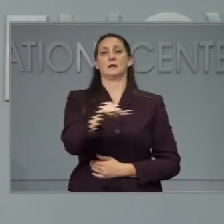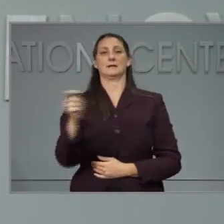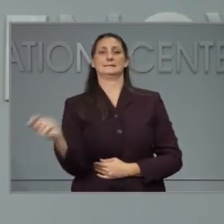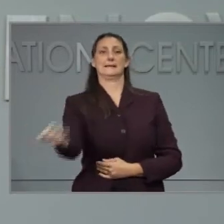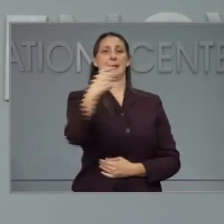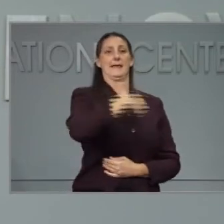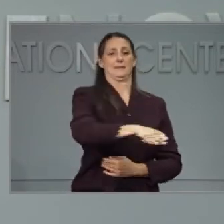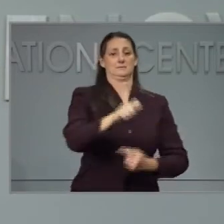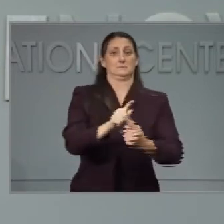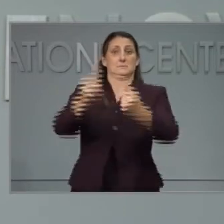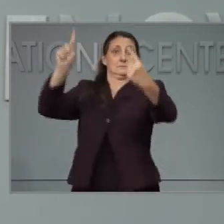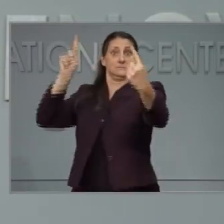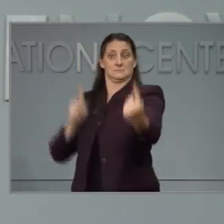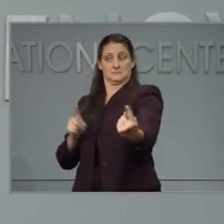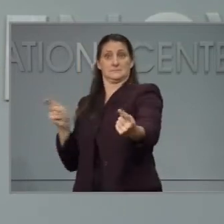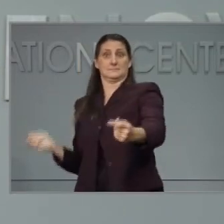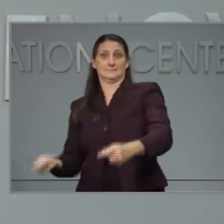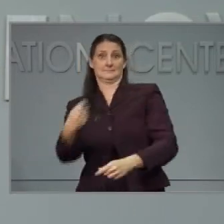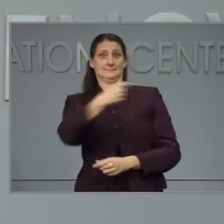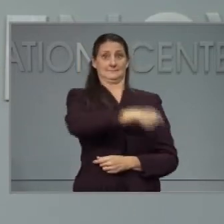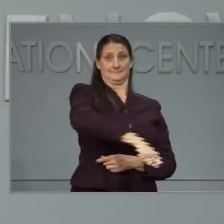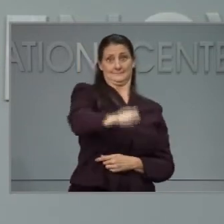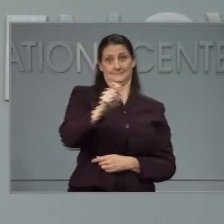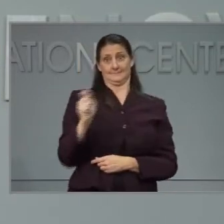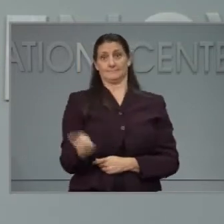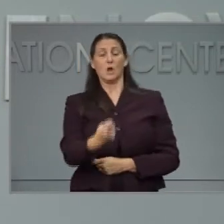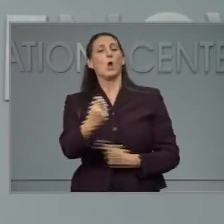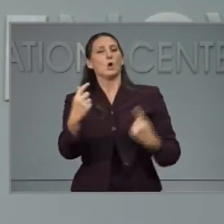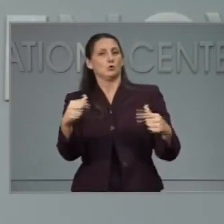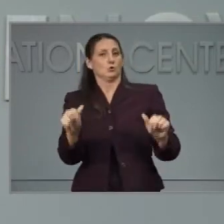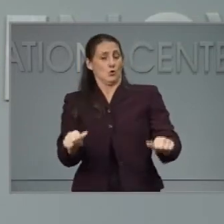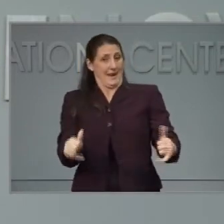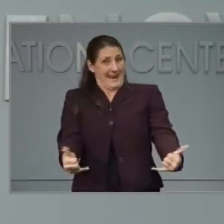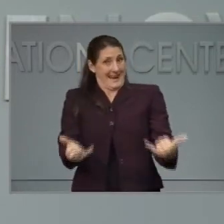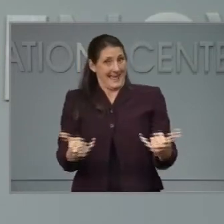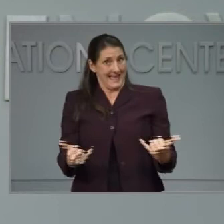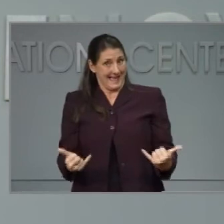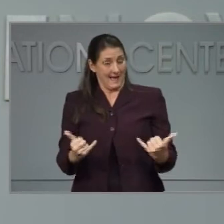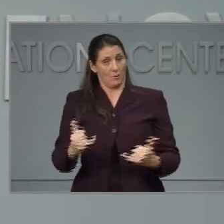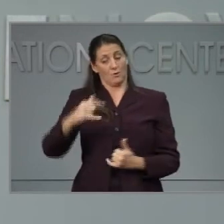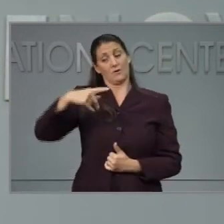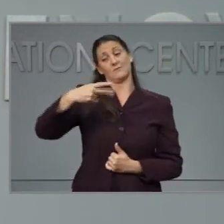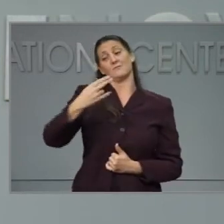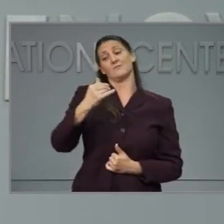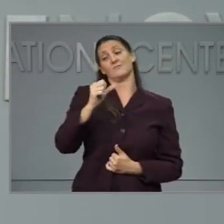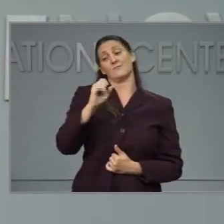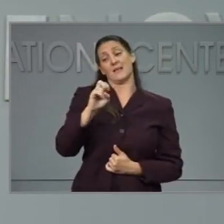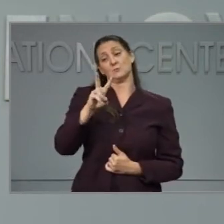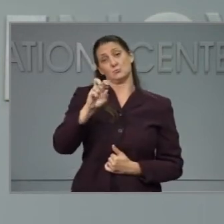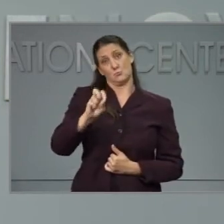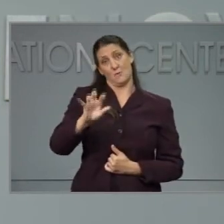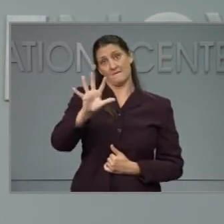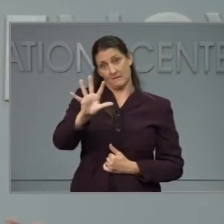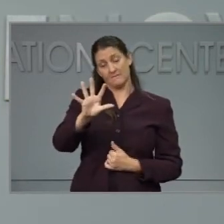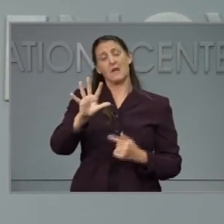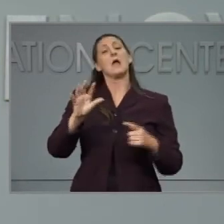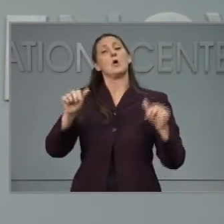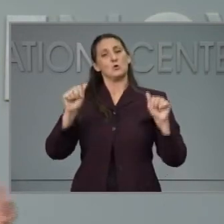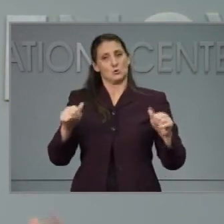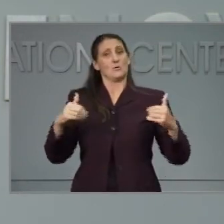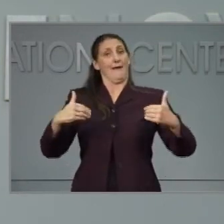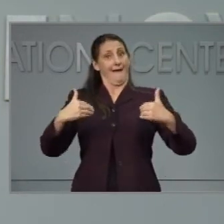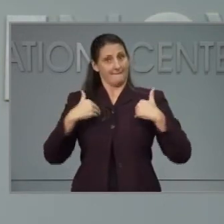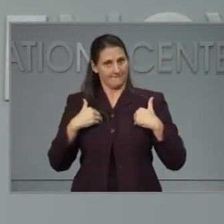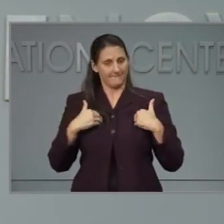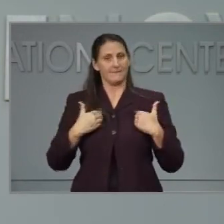to mass gathering rules that have now just been extended, could have up to 50 people at, you know, as long as they were social